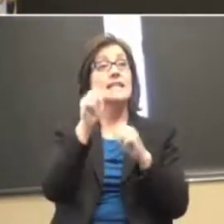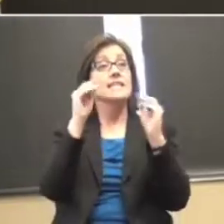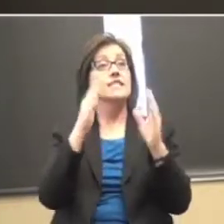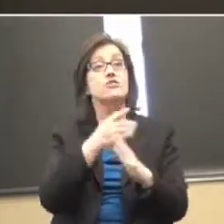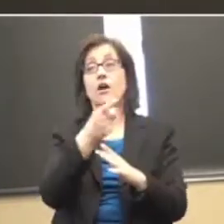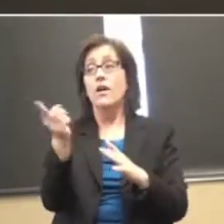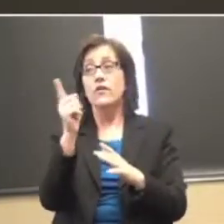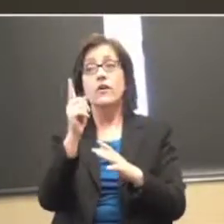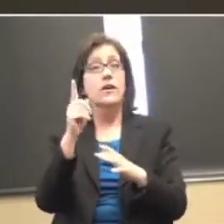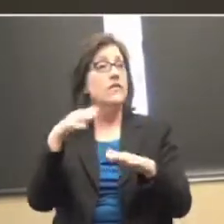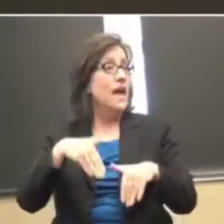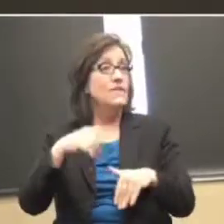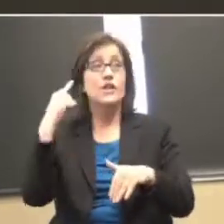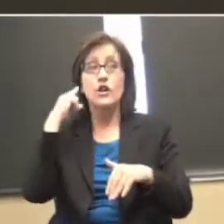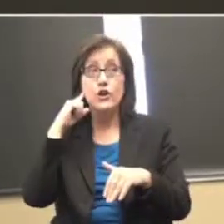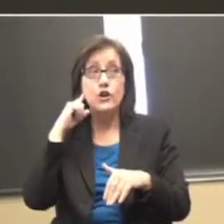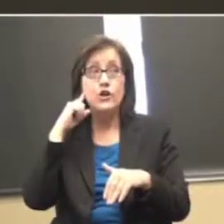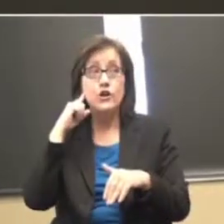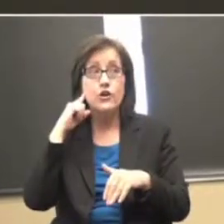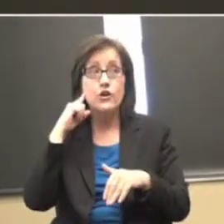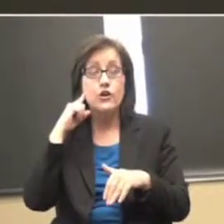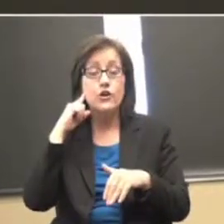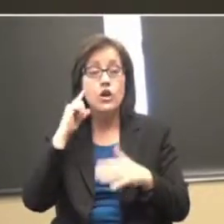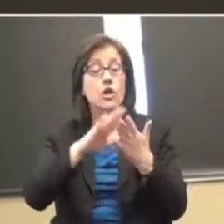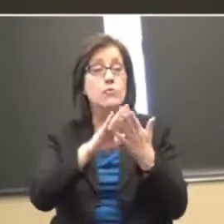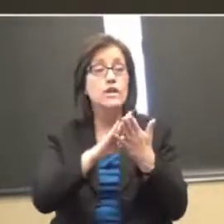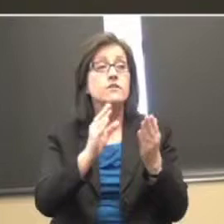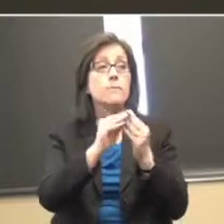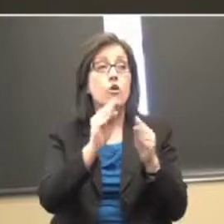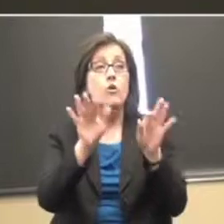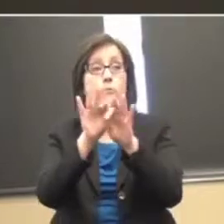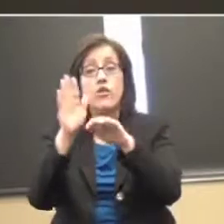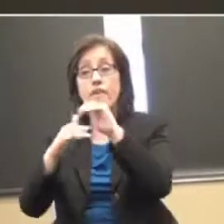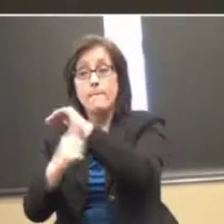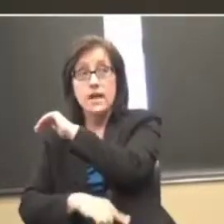least heard in a class that praise is more important than punishment?